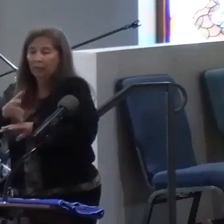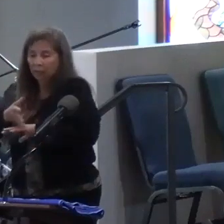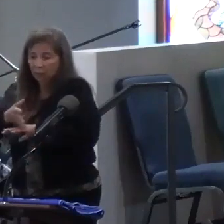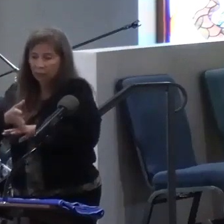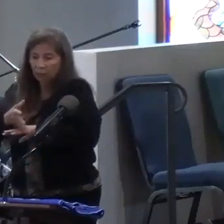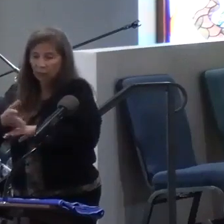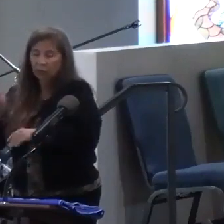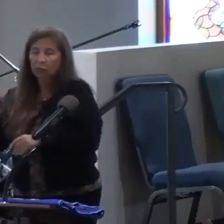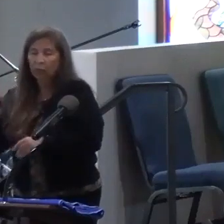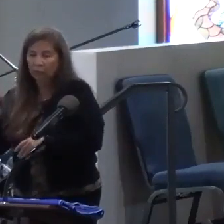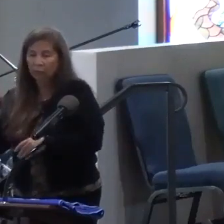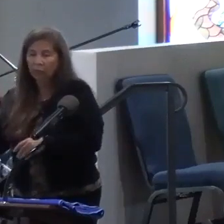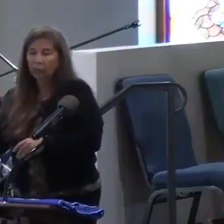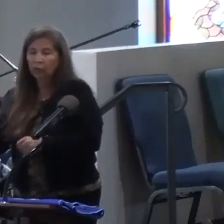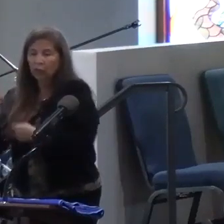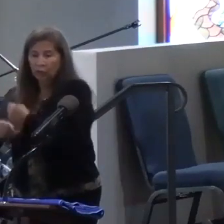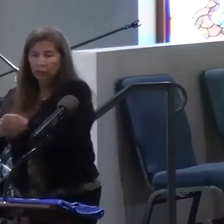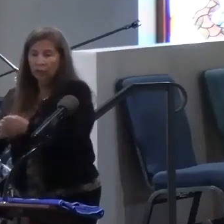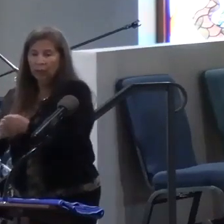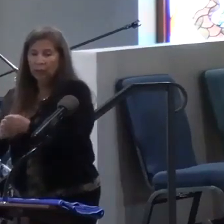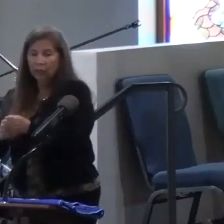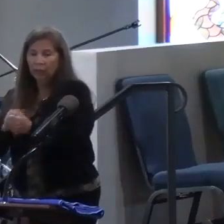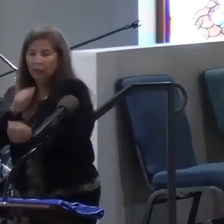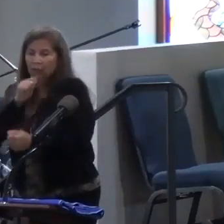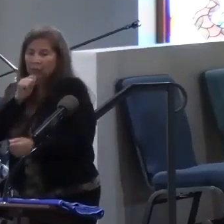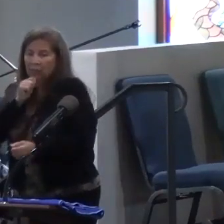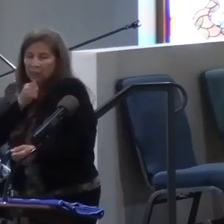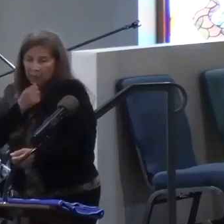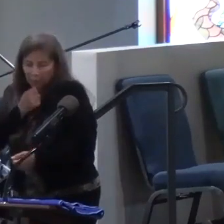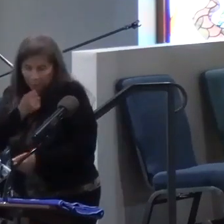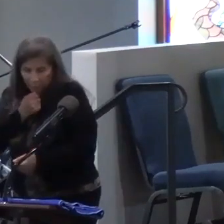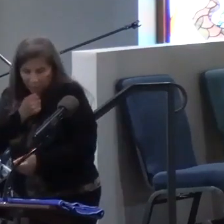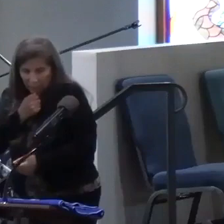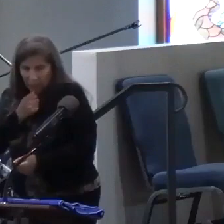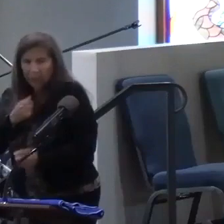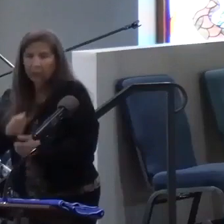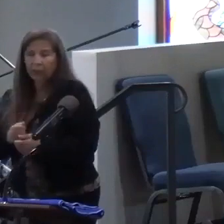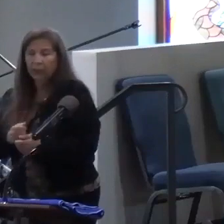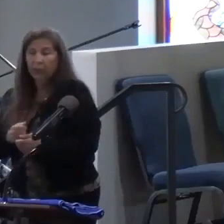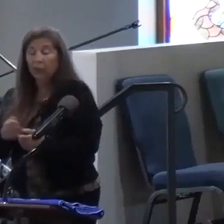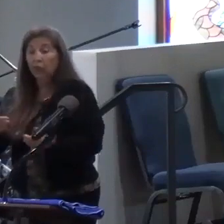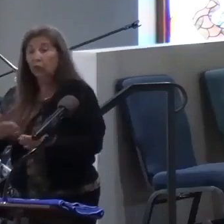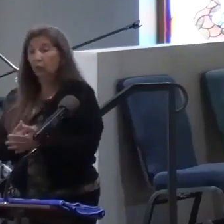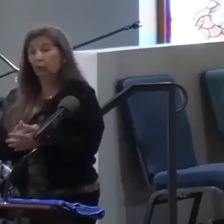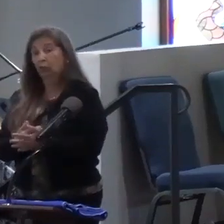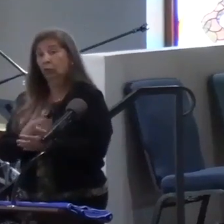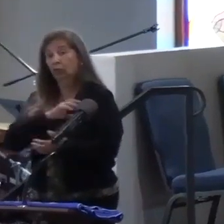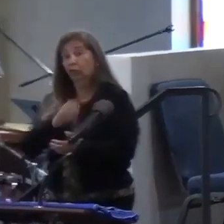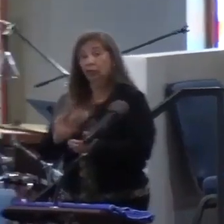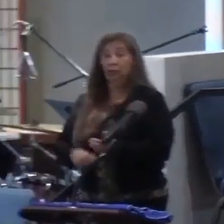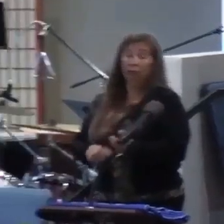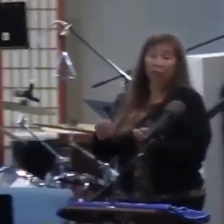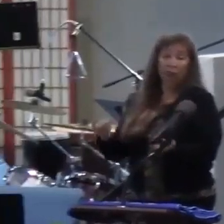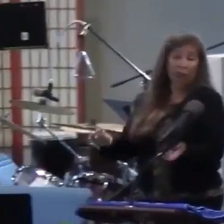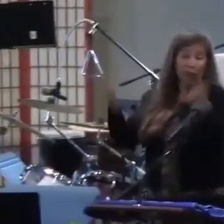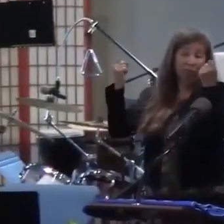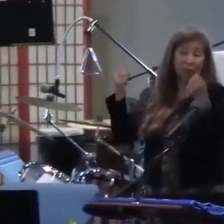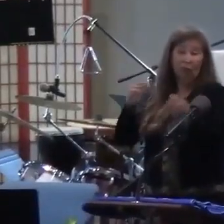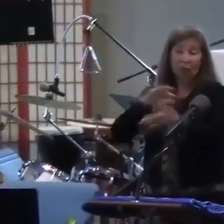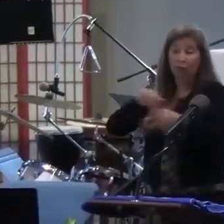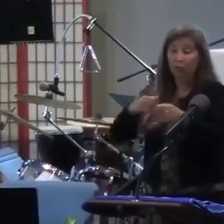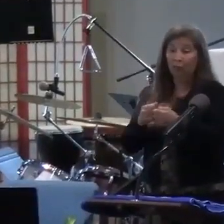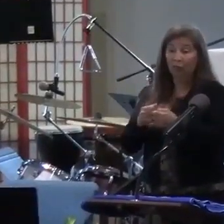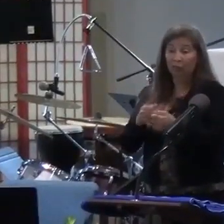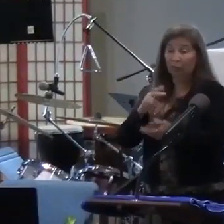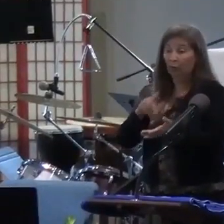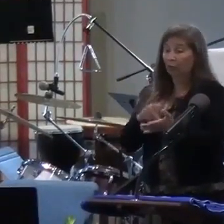years of suffering. I want to highlight that, because in the modern Christianity, act like, oh, just come to the altar. But boom, everything's fixed and we go home